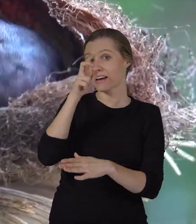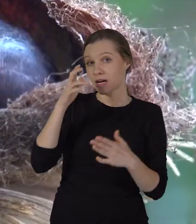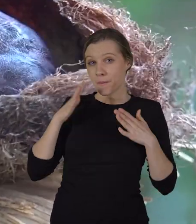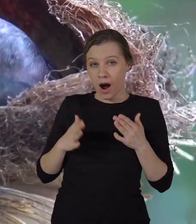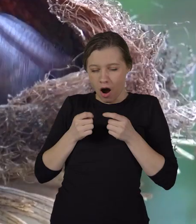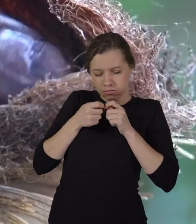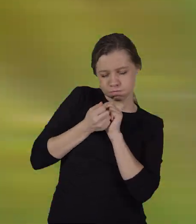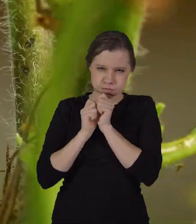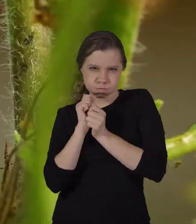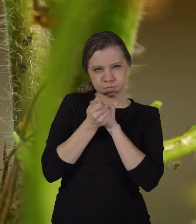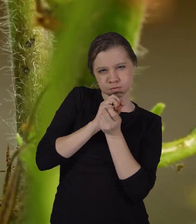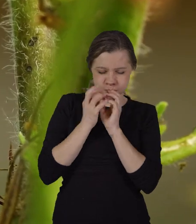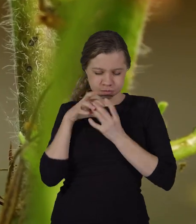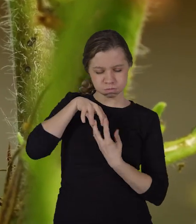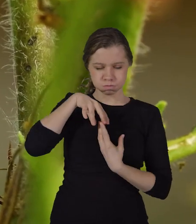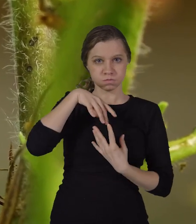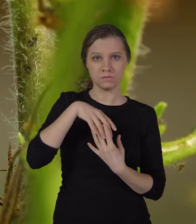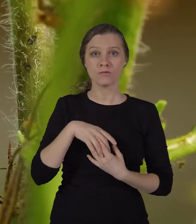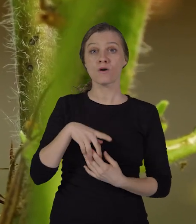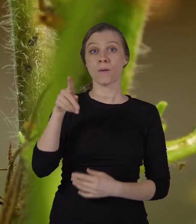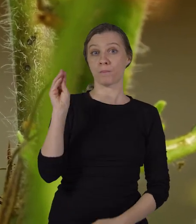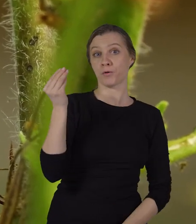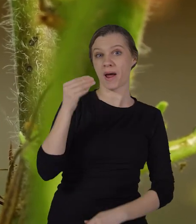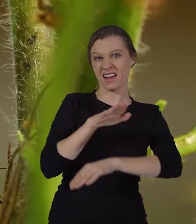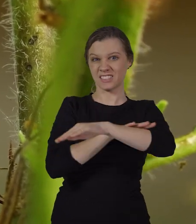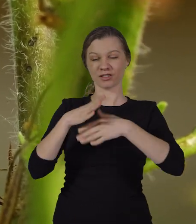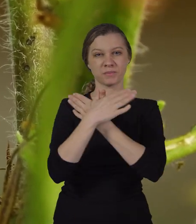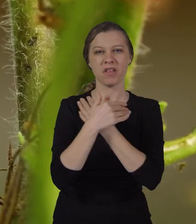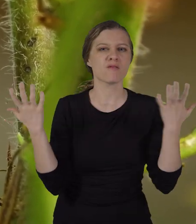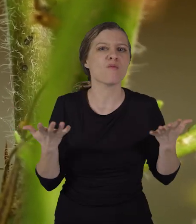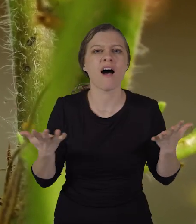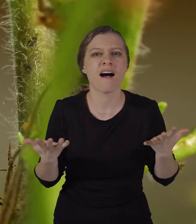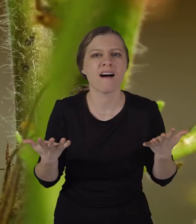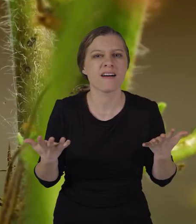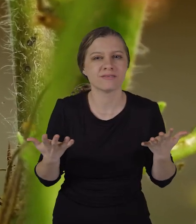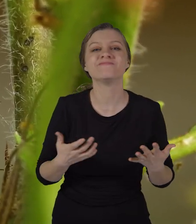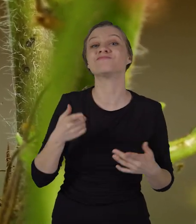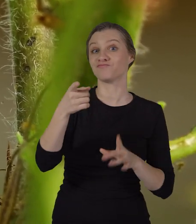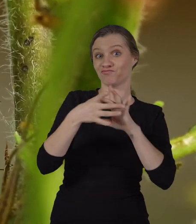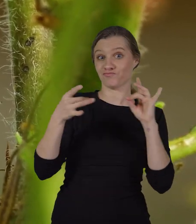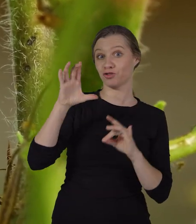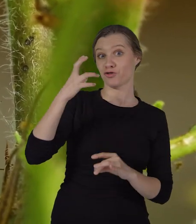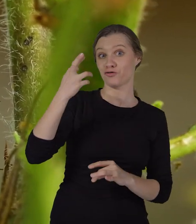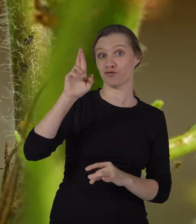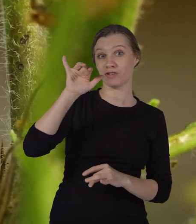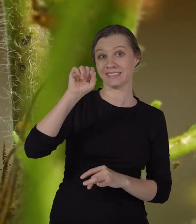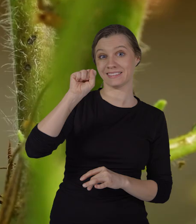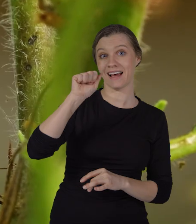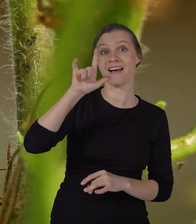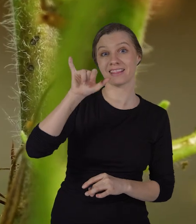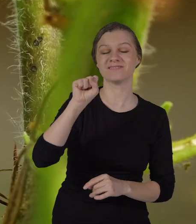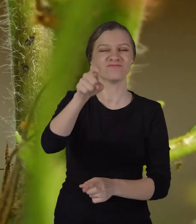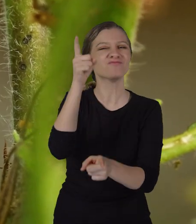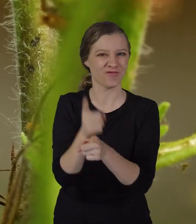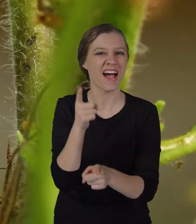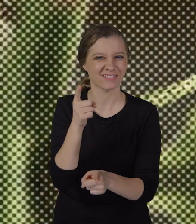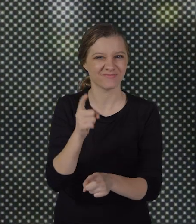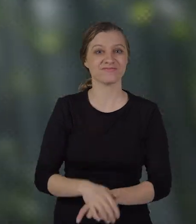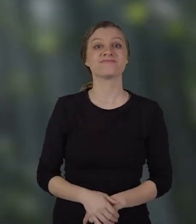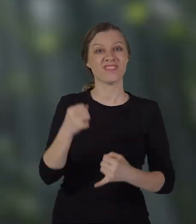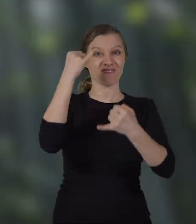transforms can you guess what the pupa stage of a butterfly is if he said chrysalis you're right